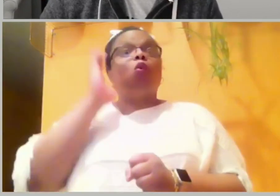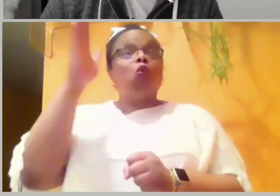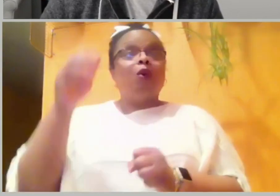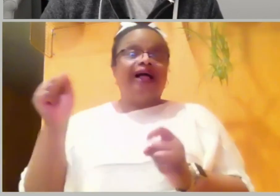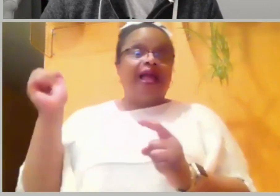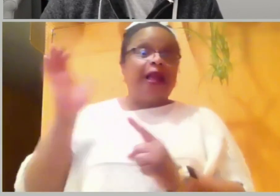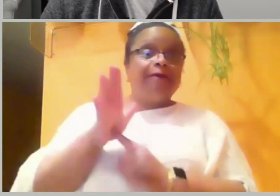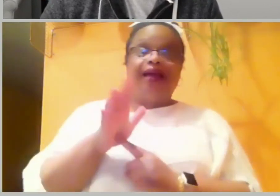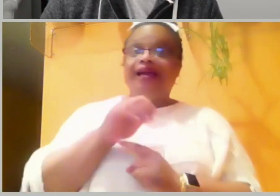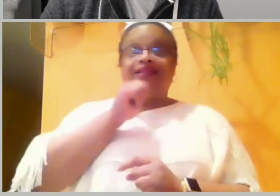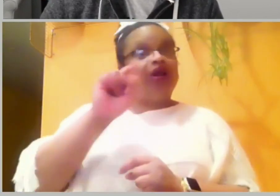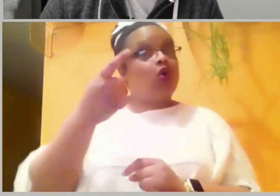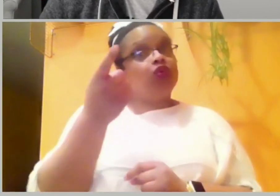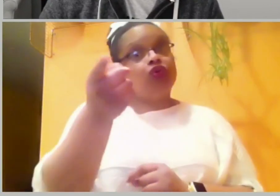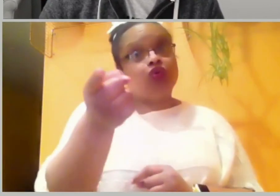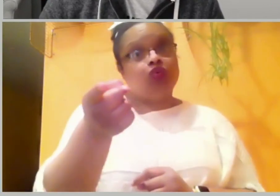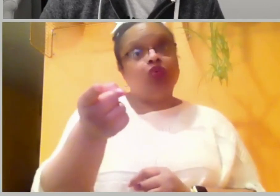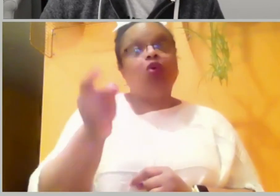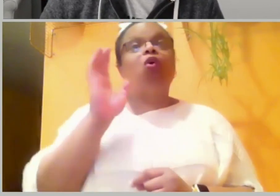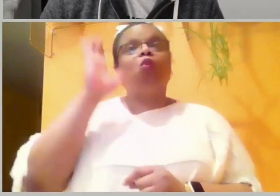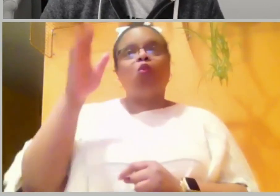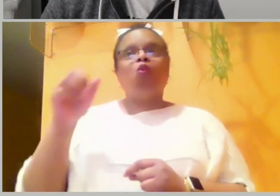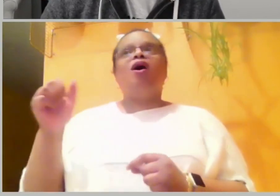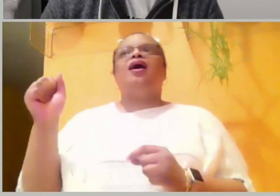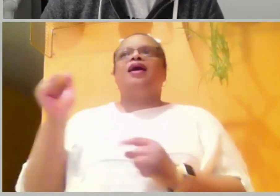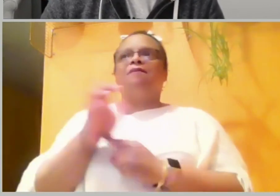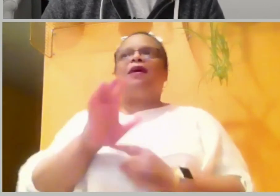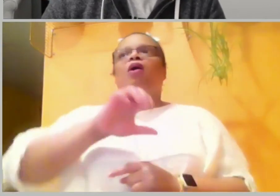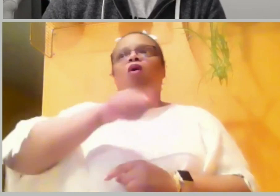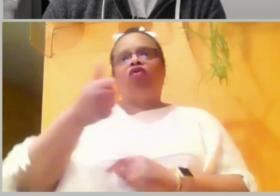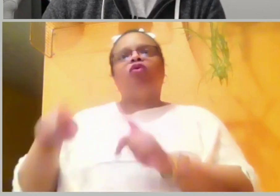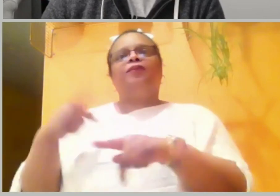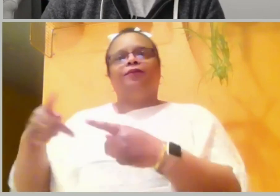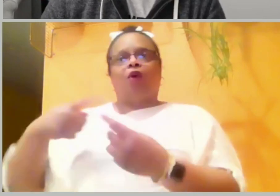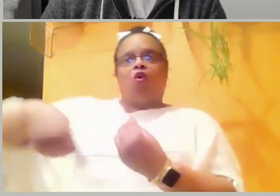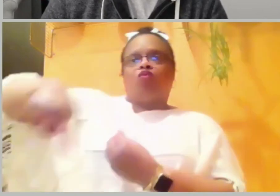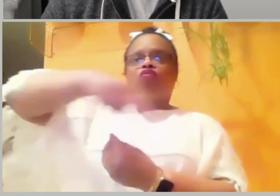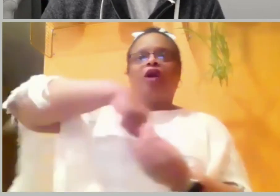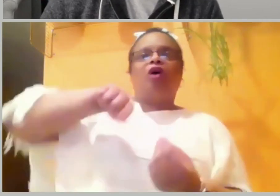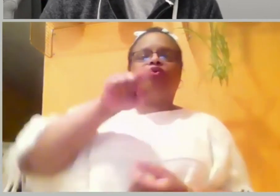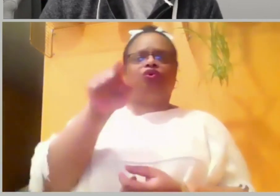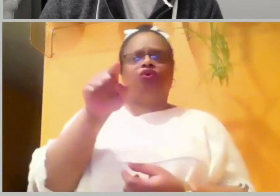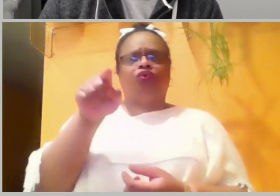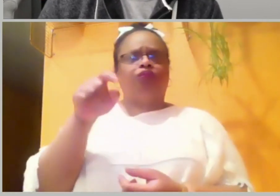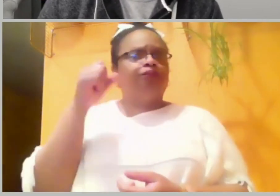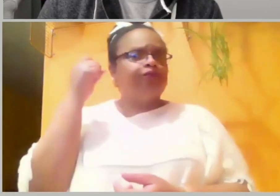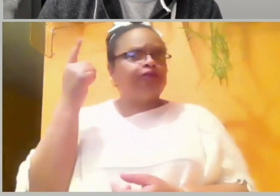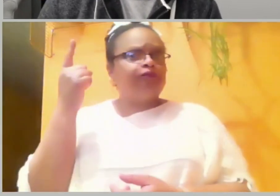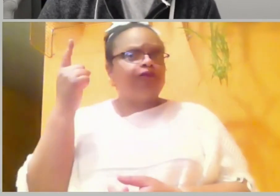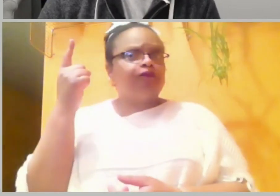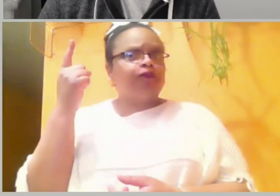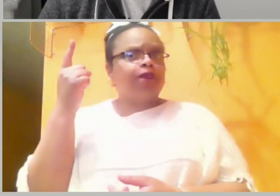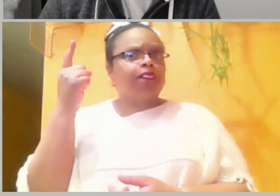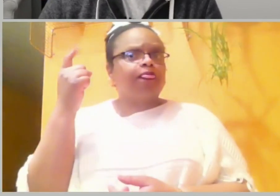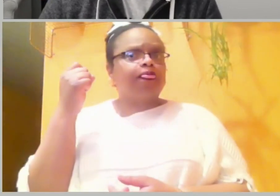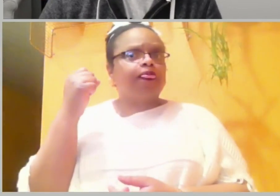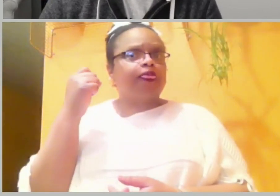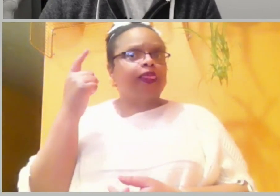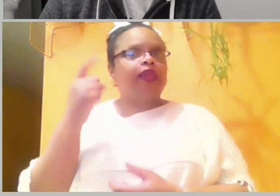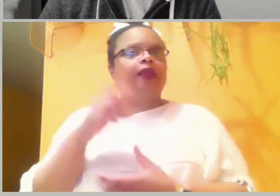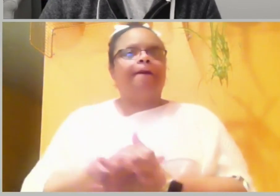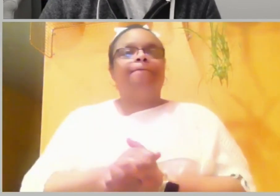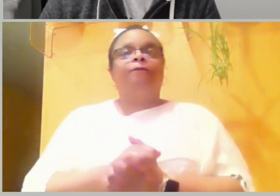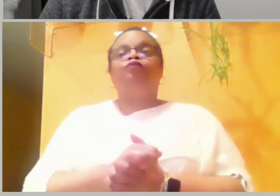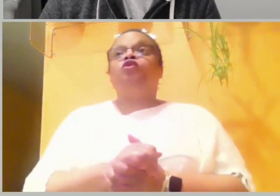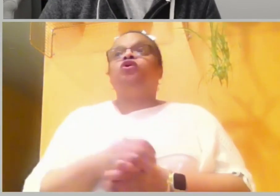whom you love. As we go deeper into 2 Samuel, we start to see the troubles of King David. His terrible decision